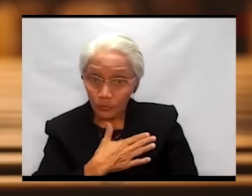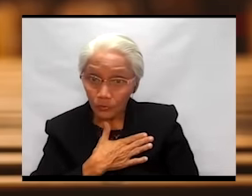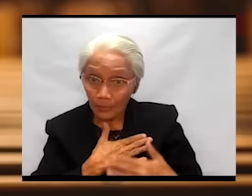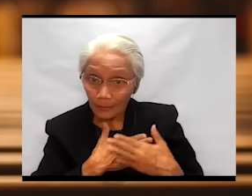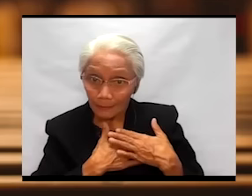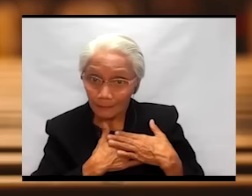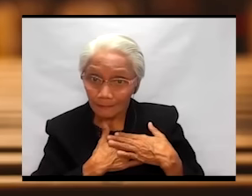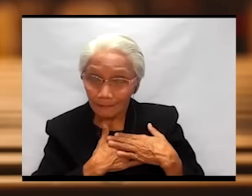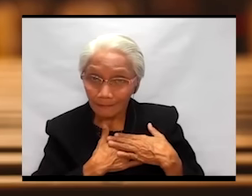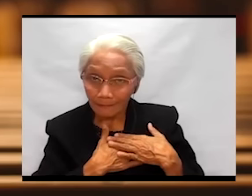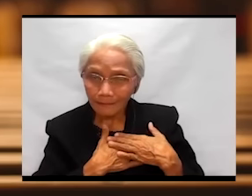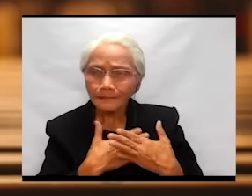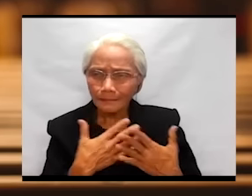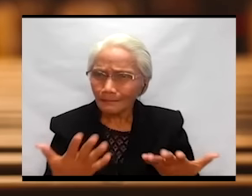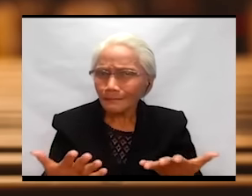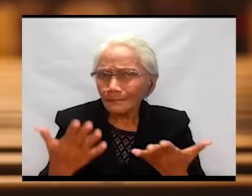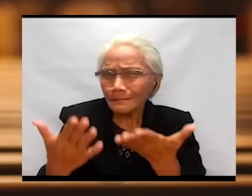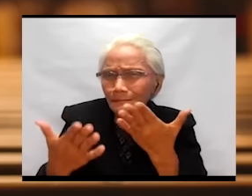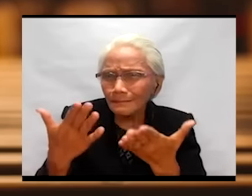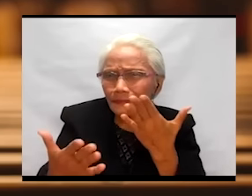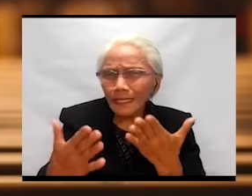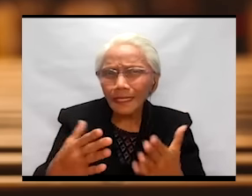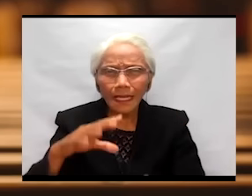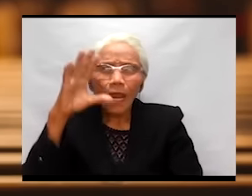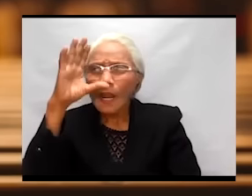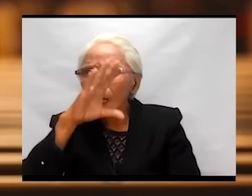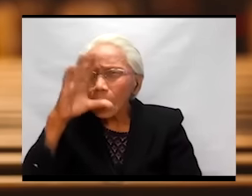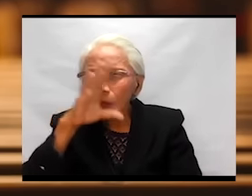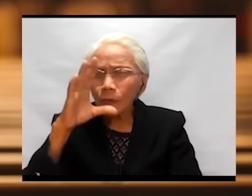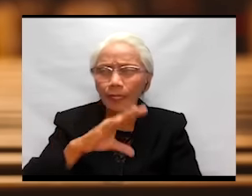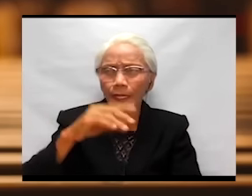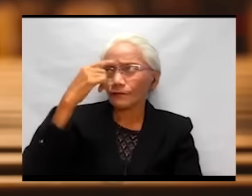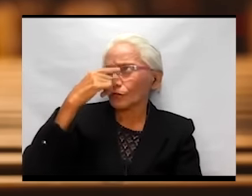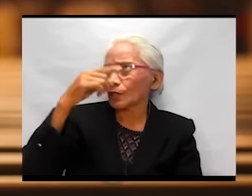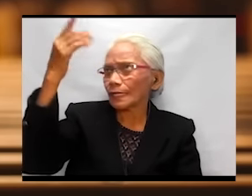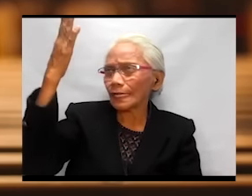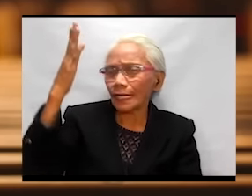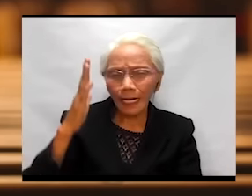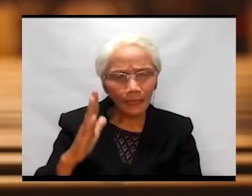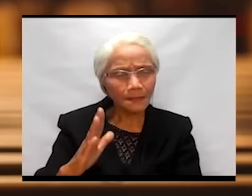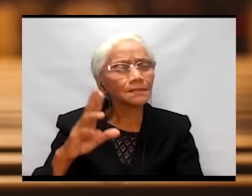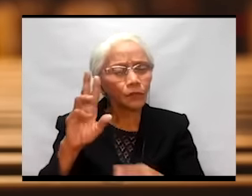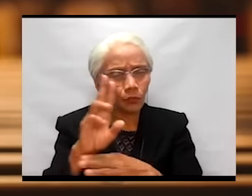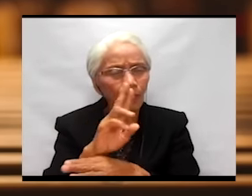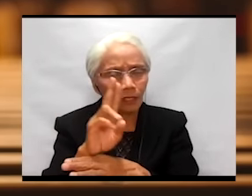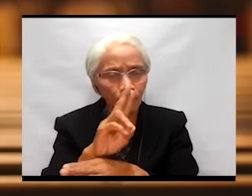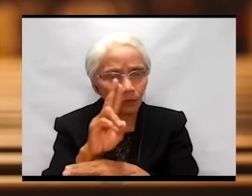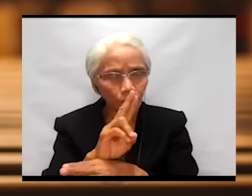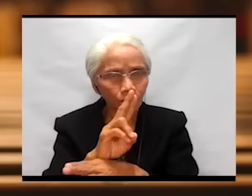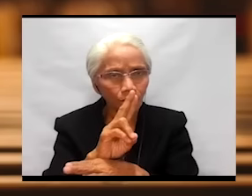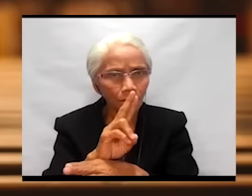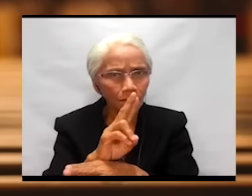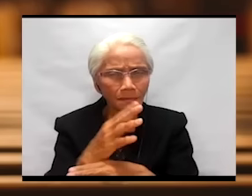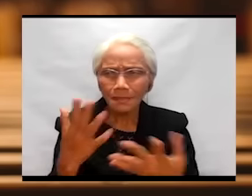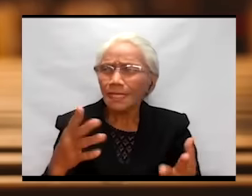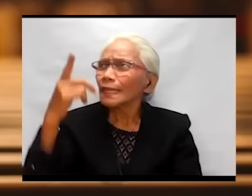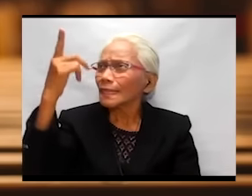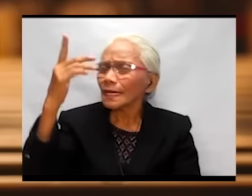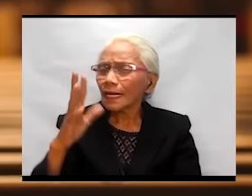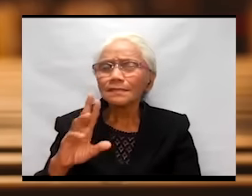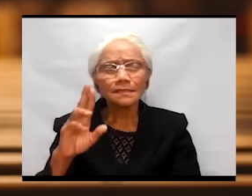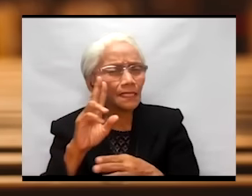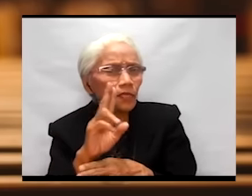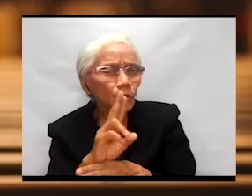looking for the gods that we are used to, the gods that we are used to clinging onto,